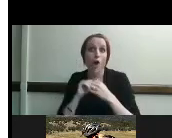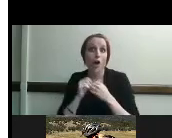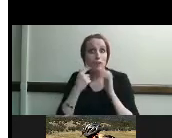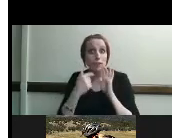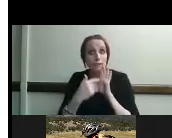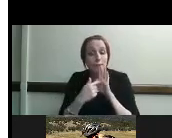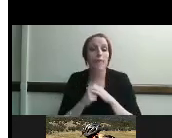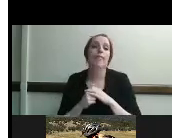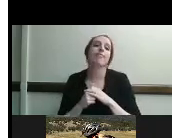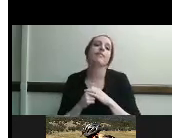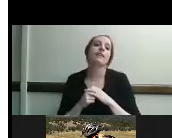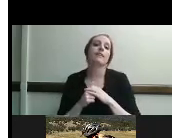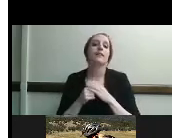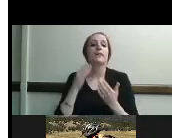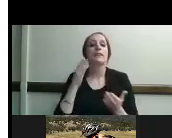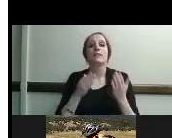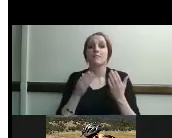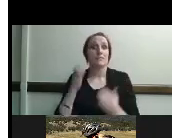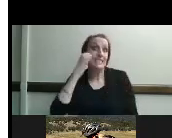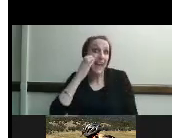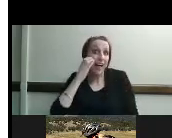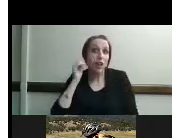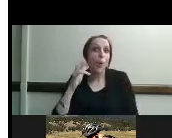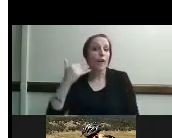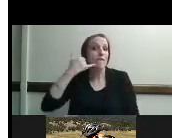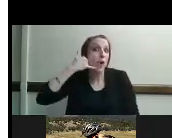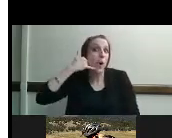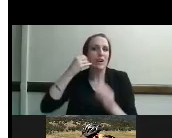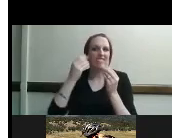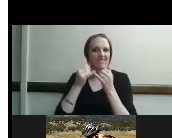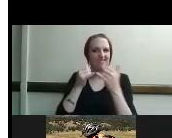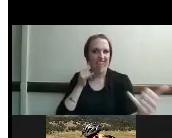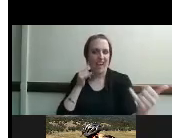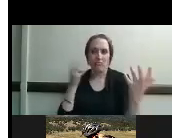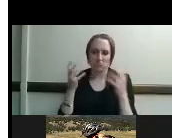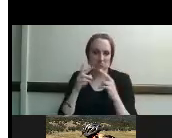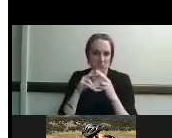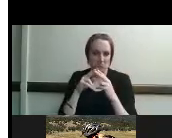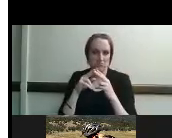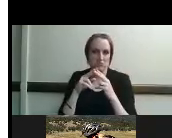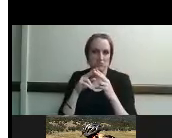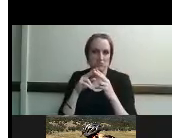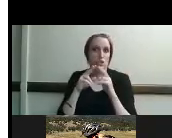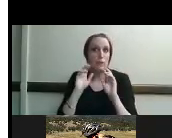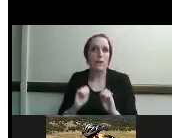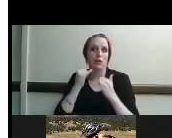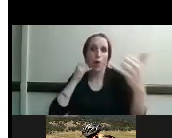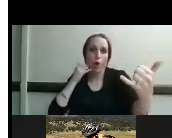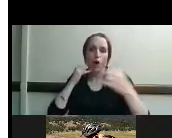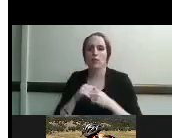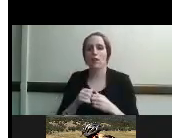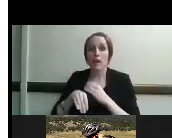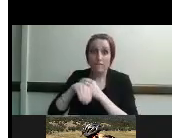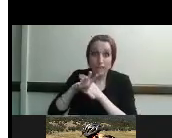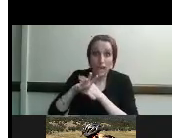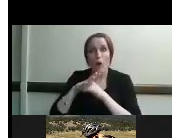it's cellular or landline the an individual deafblind individual being able to make video calls or to